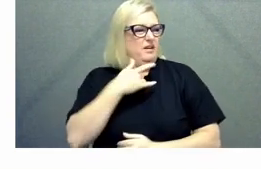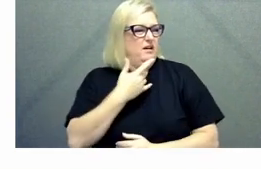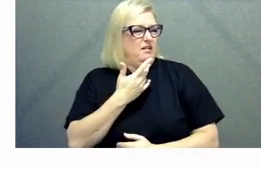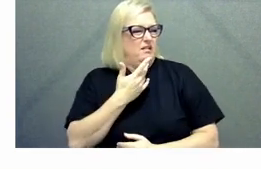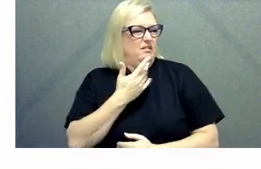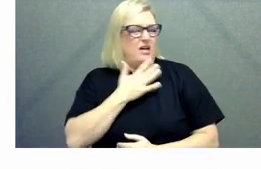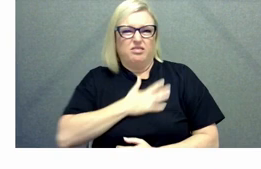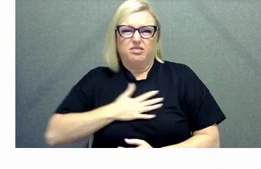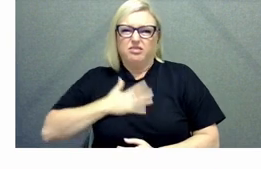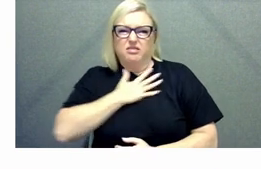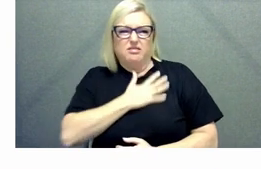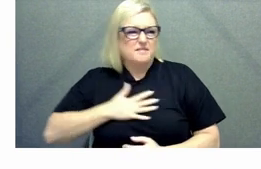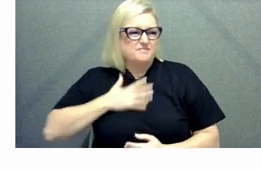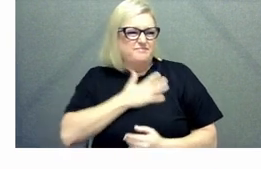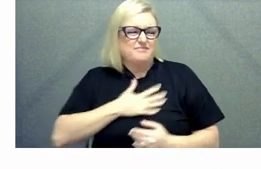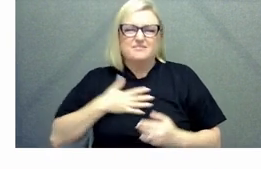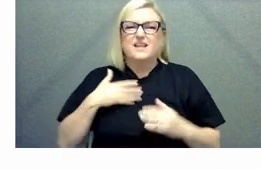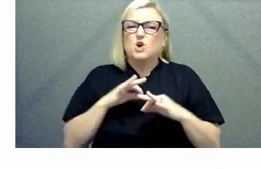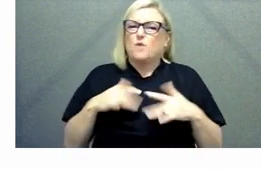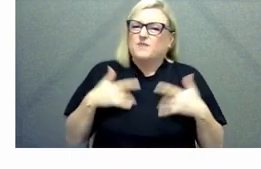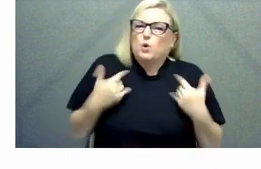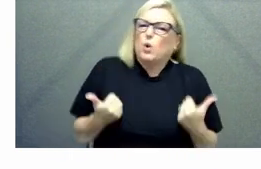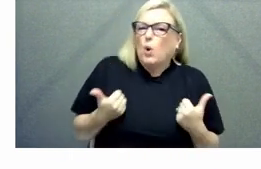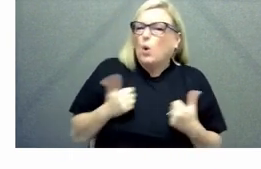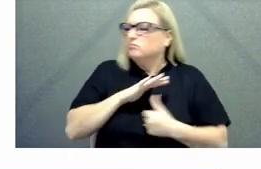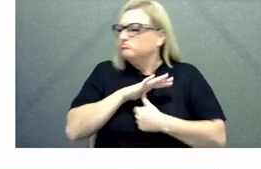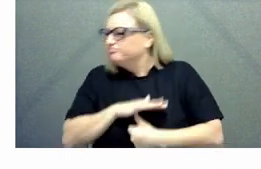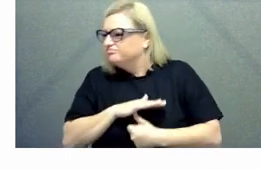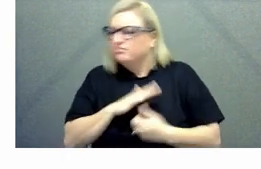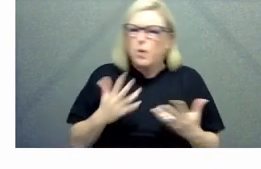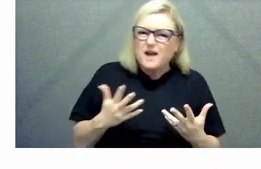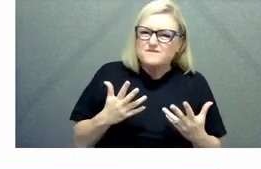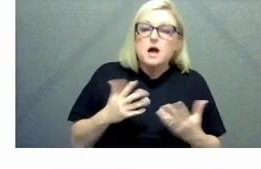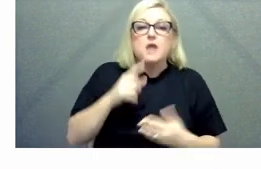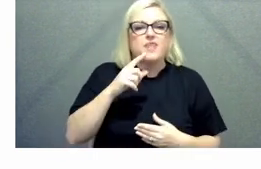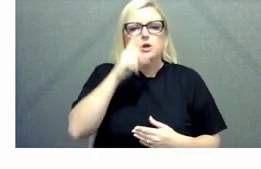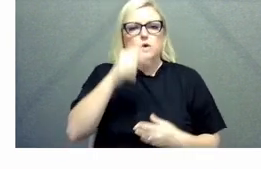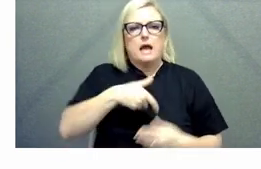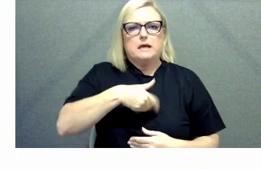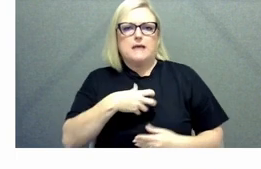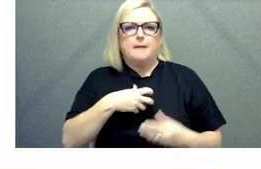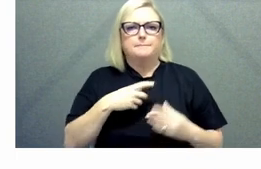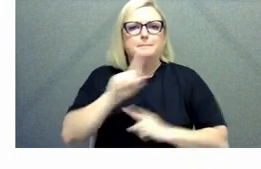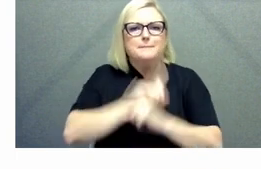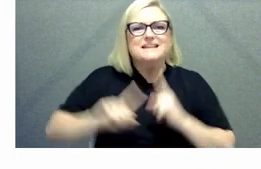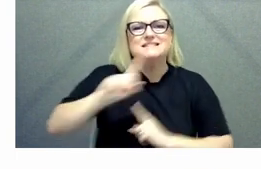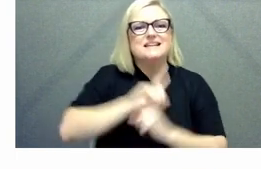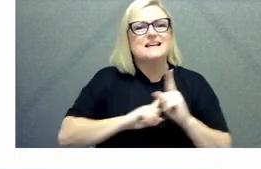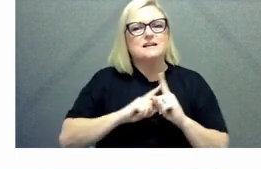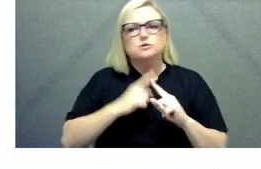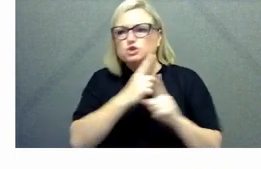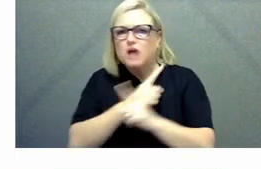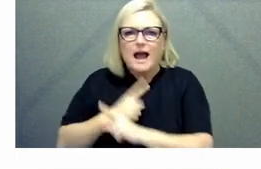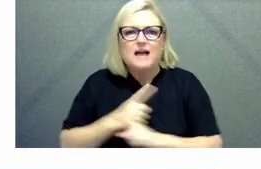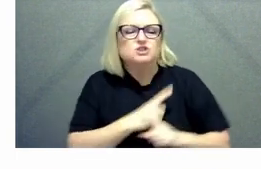know immediately and and then you adapt accordingly so um just another um thought